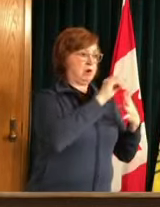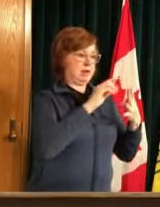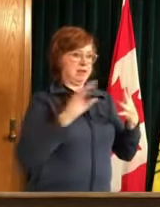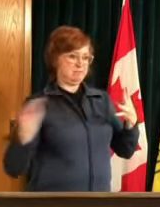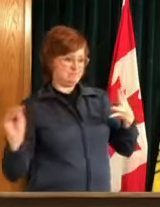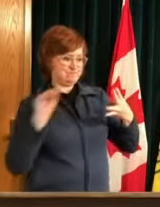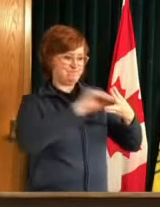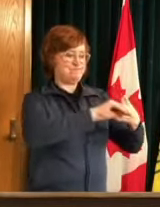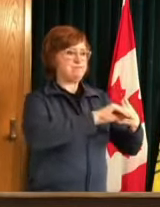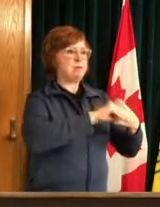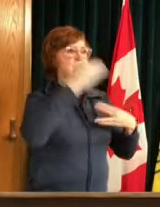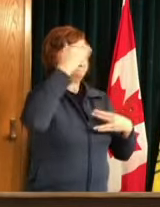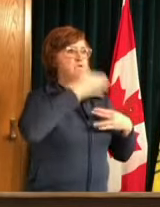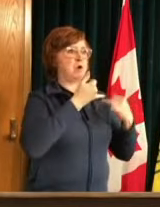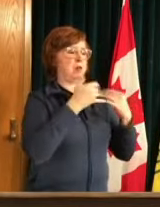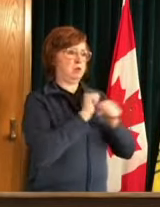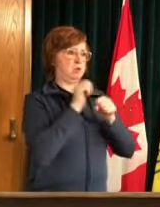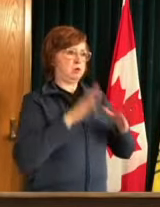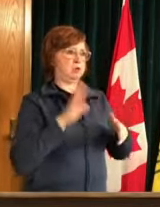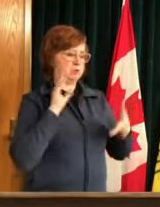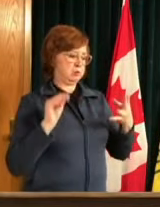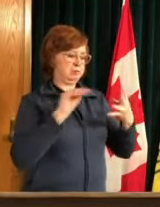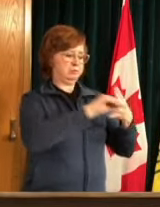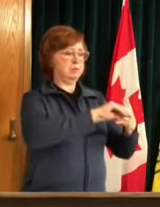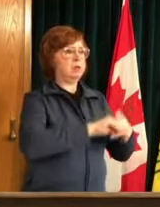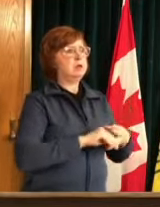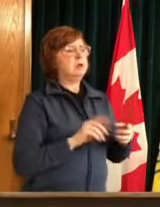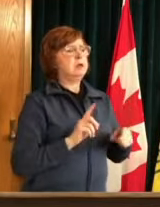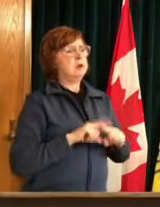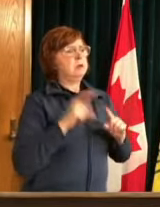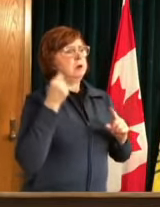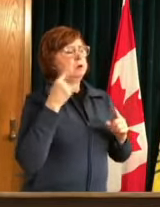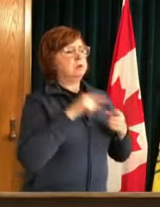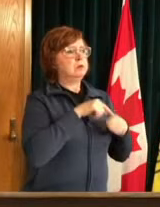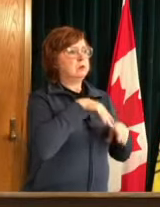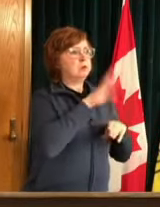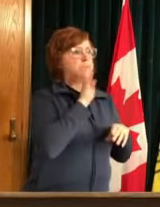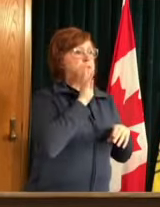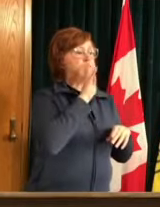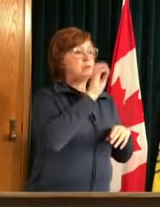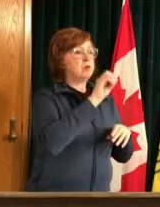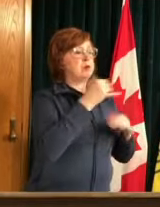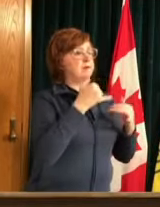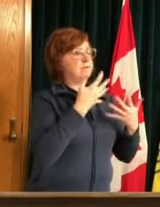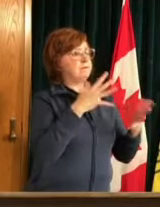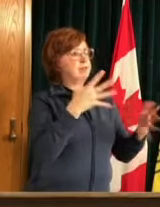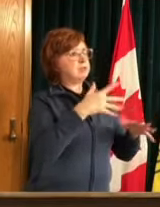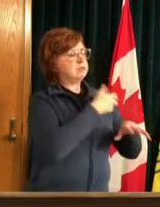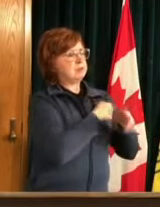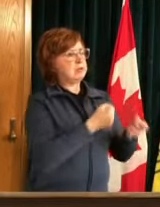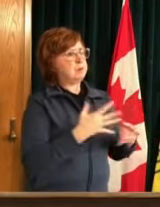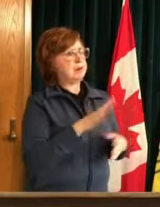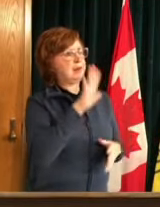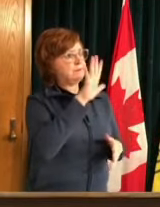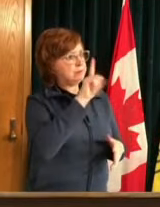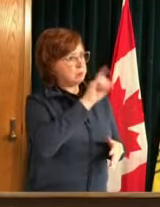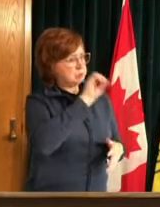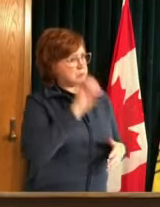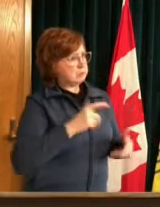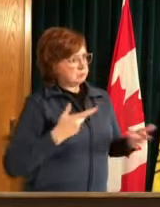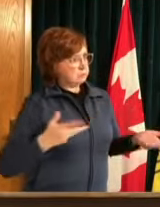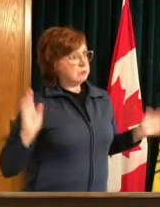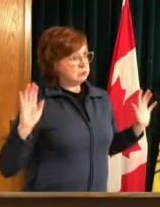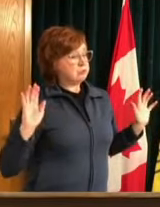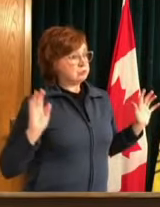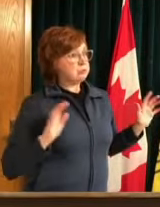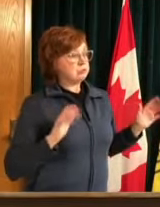-based system but 40 and over uh we now have 51 of uh of saskatchewan residents vaccinated so you know as we receive